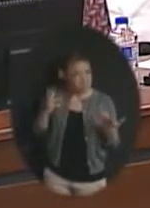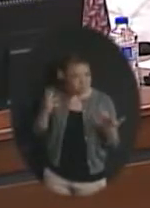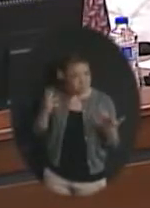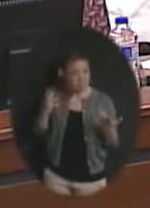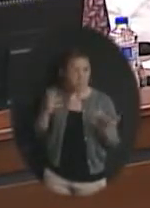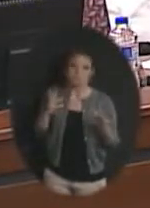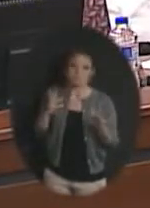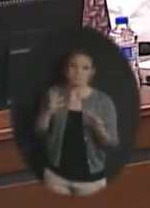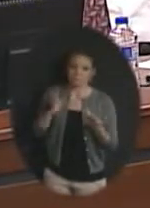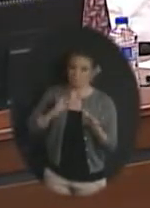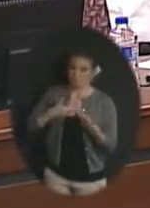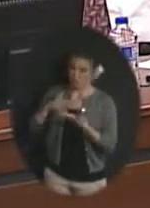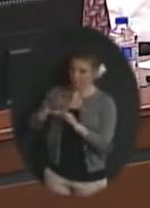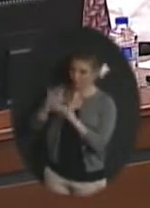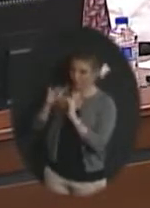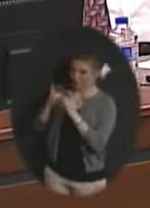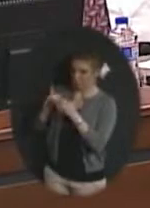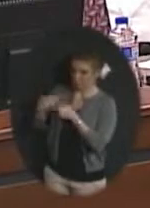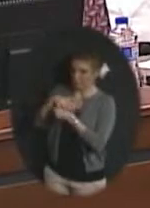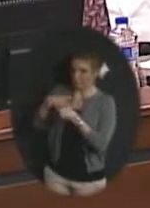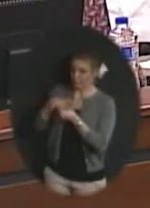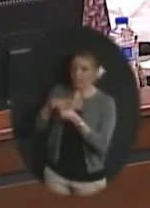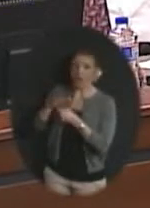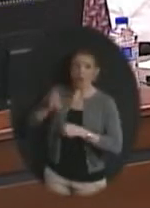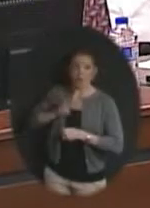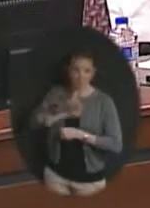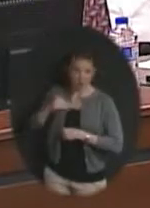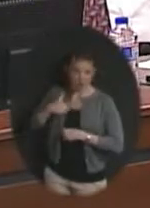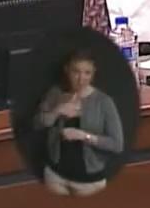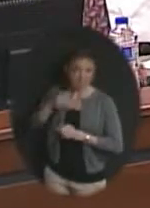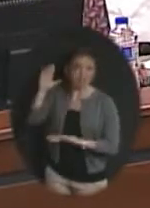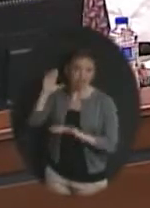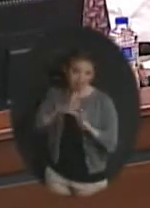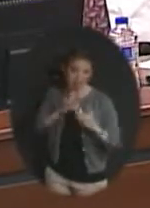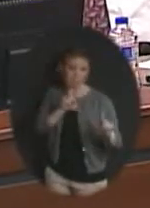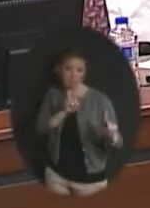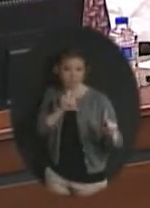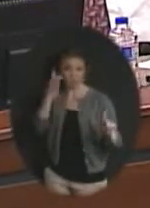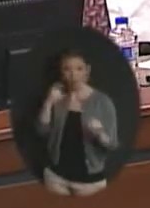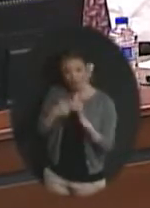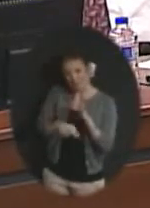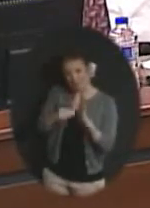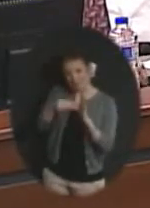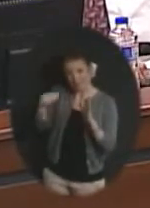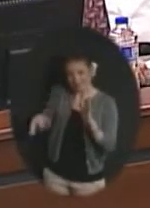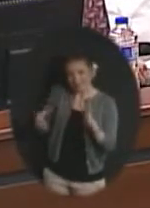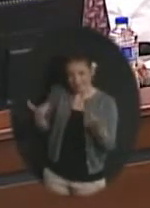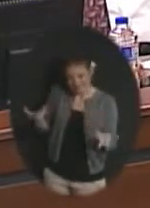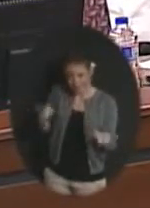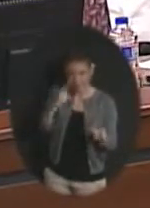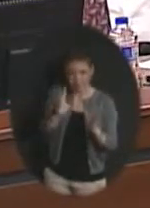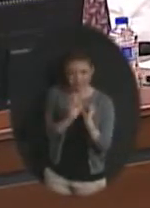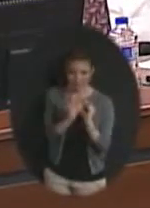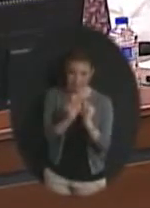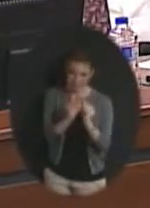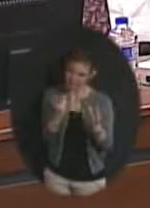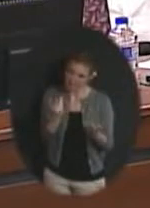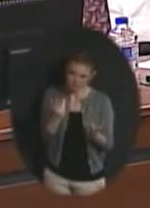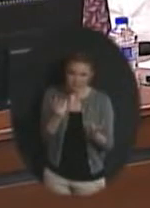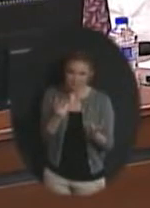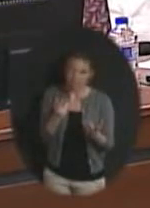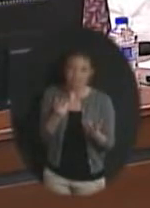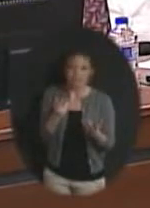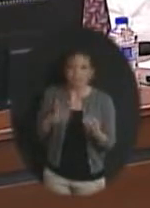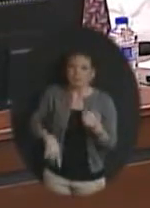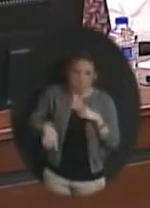as in our district fewer board members are participating in those events because of the cost of going to those conventions it's